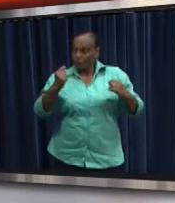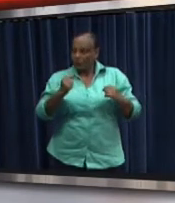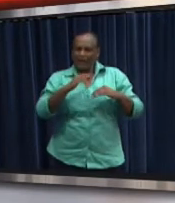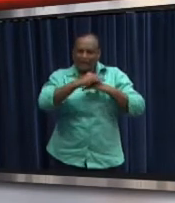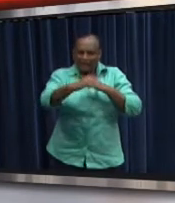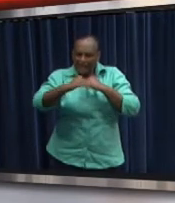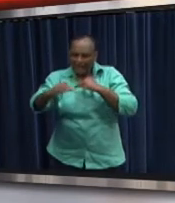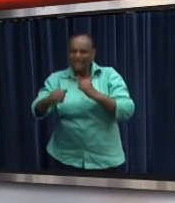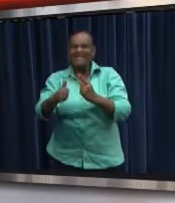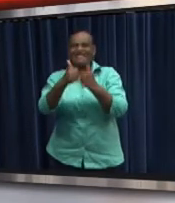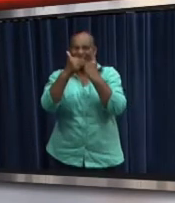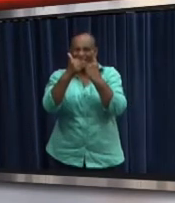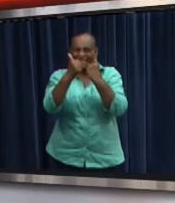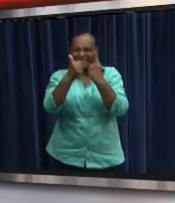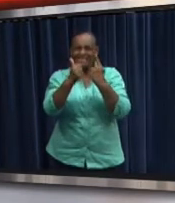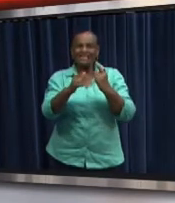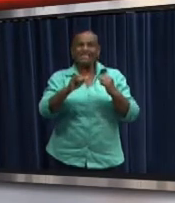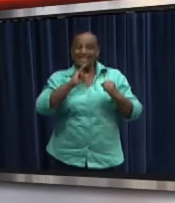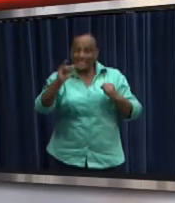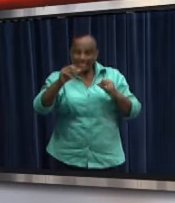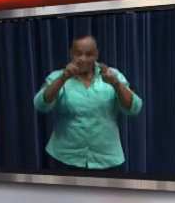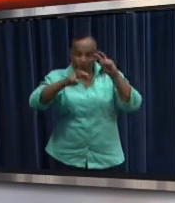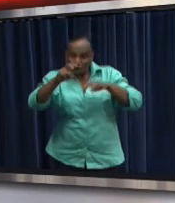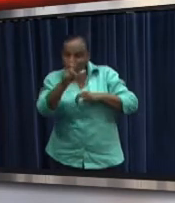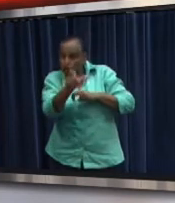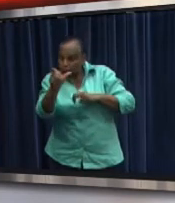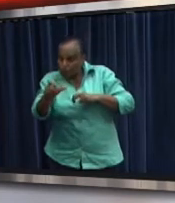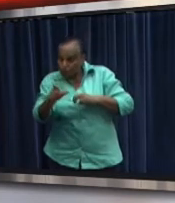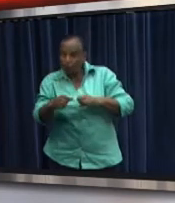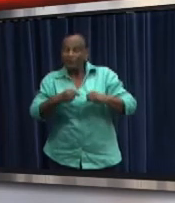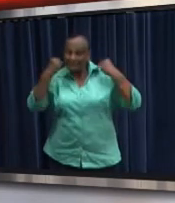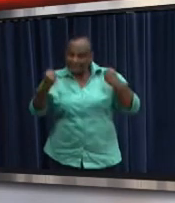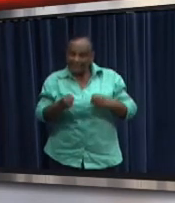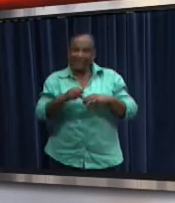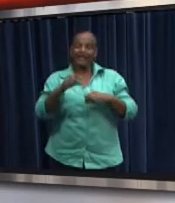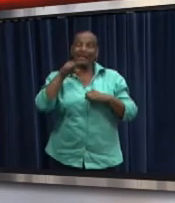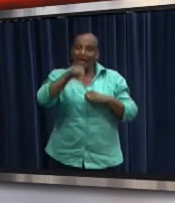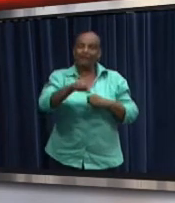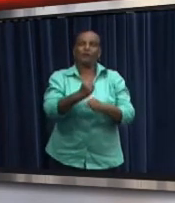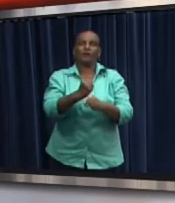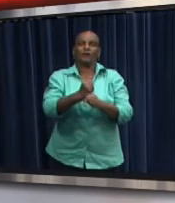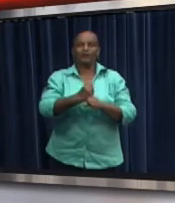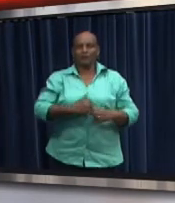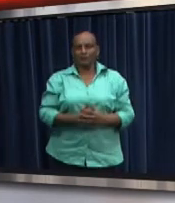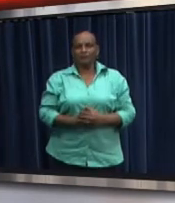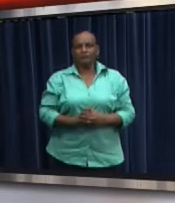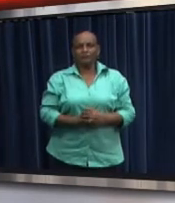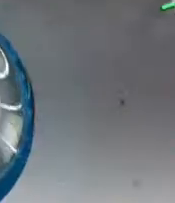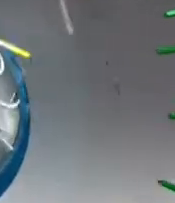In the first phase, the Ministry wants to train and deploy 16 inspectors nationwide.